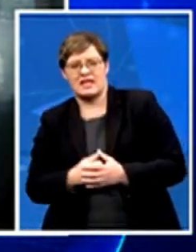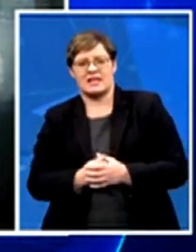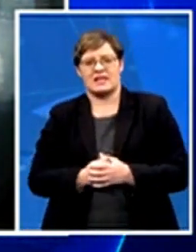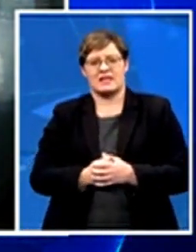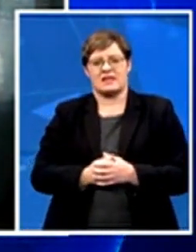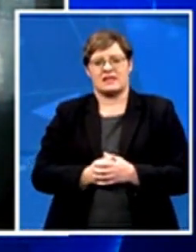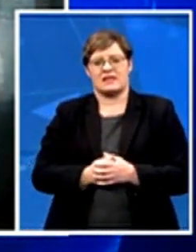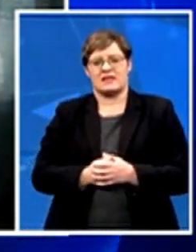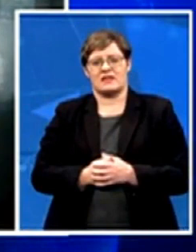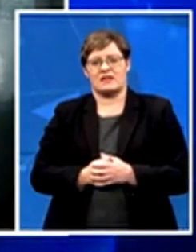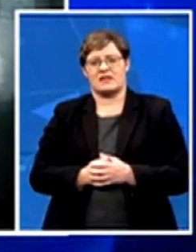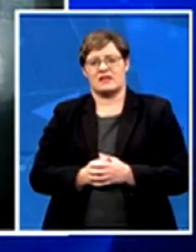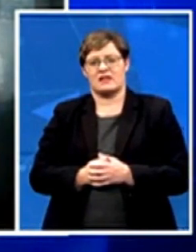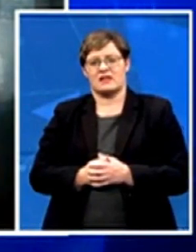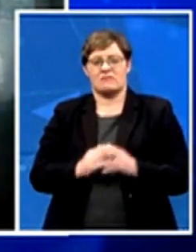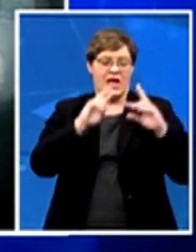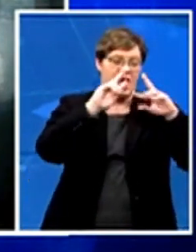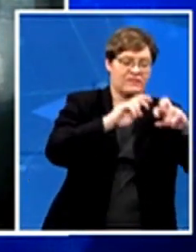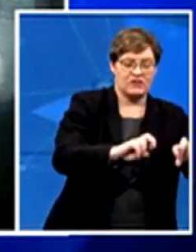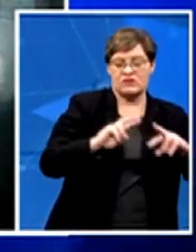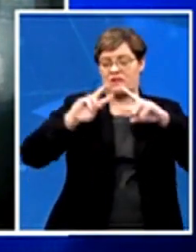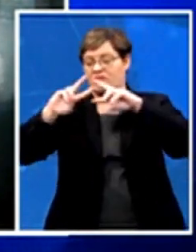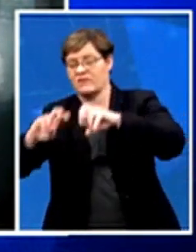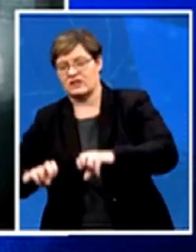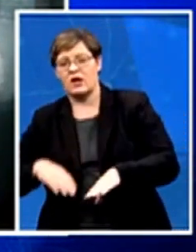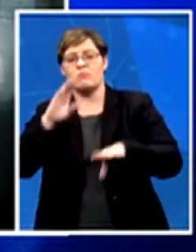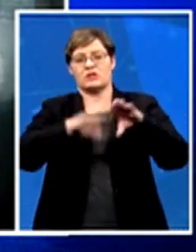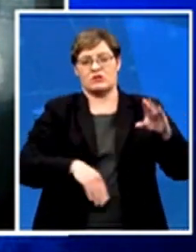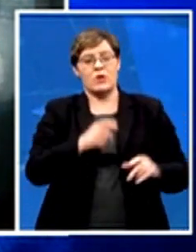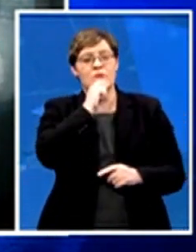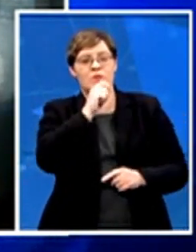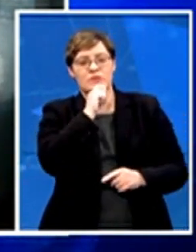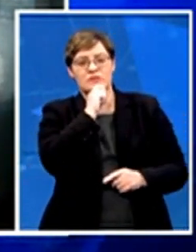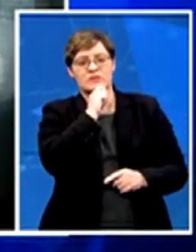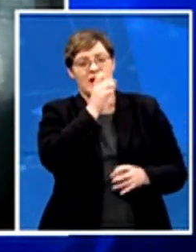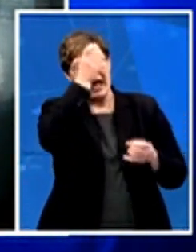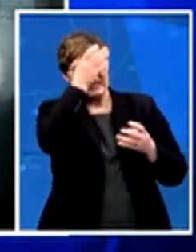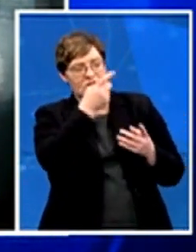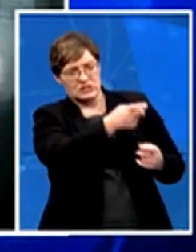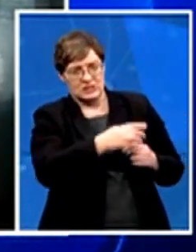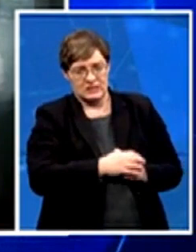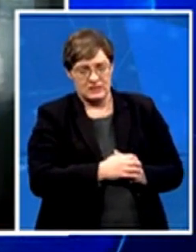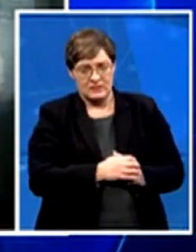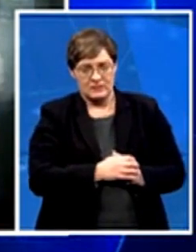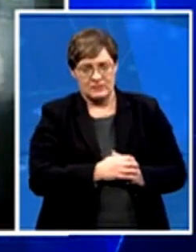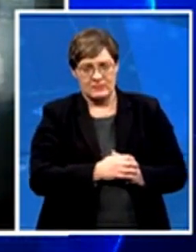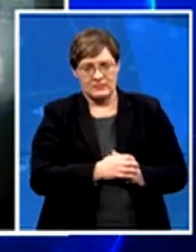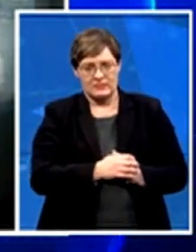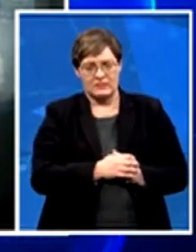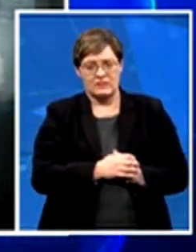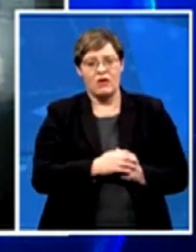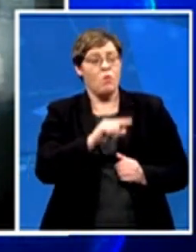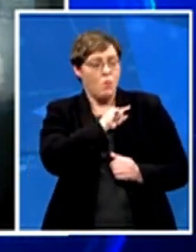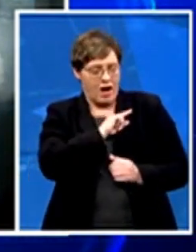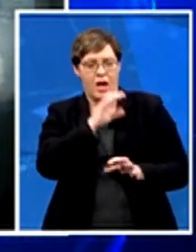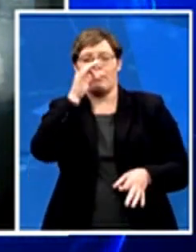prosecuted for using intelligence collections such as cell phone interception for political reasons. They should have been using those